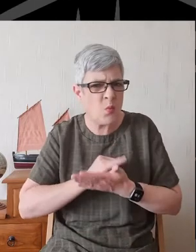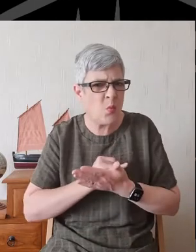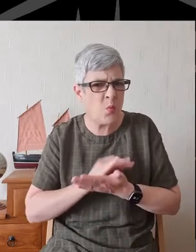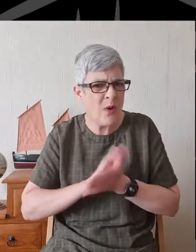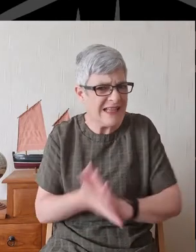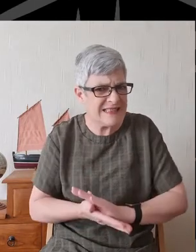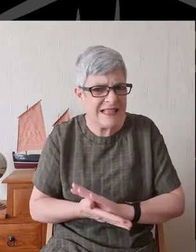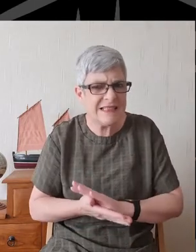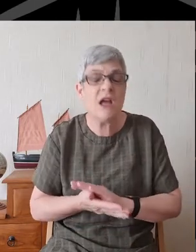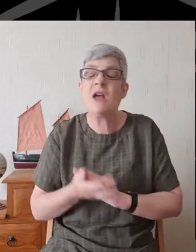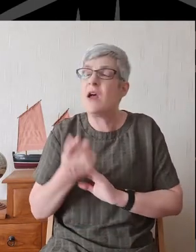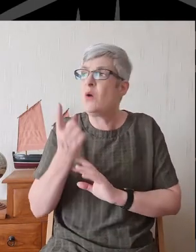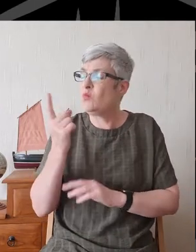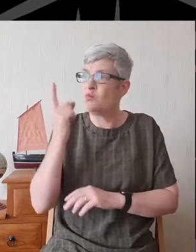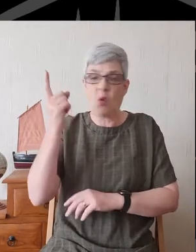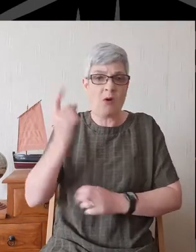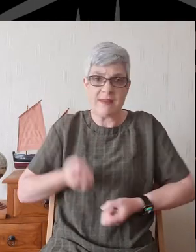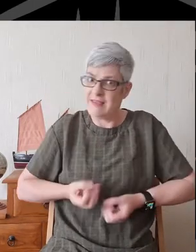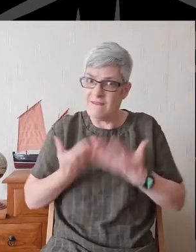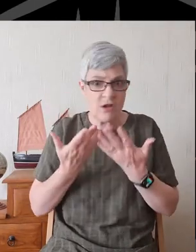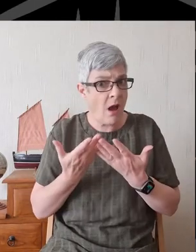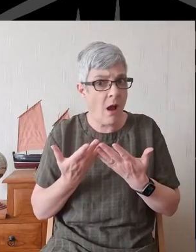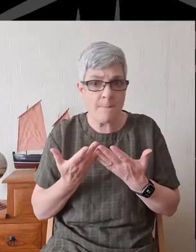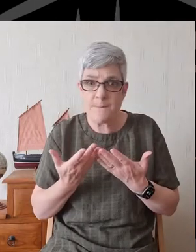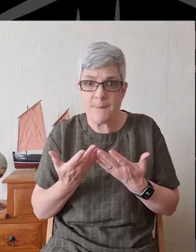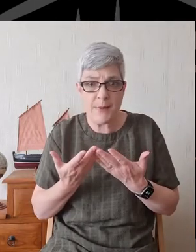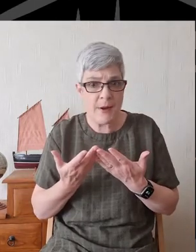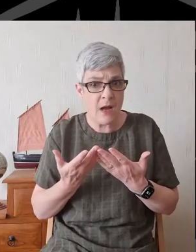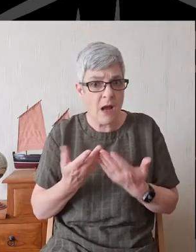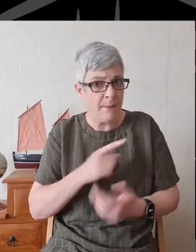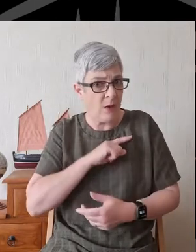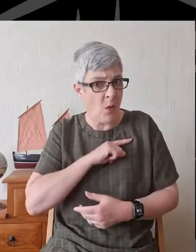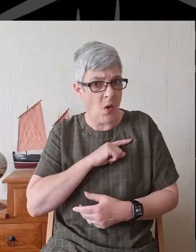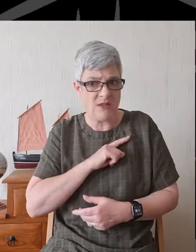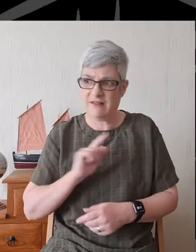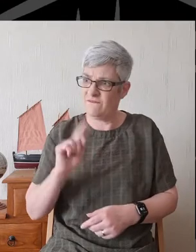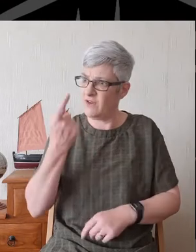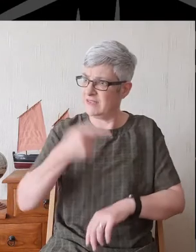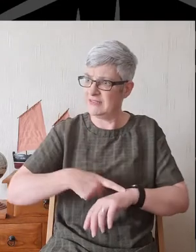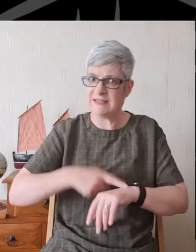A God who has not given up on people after a first refusal.